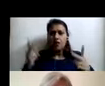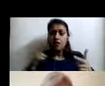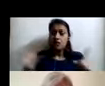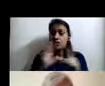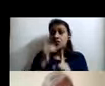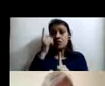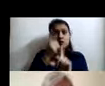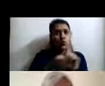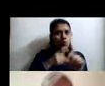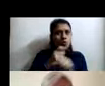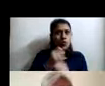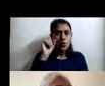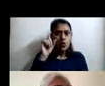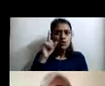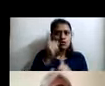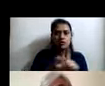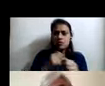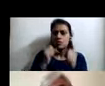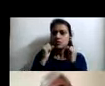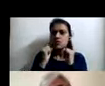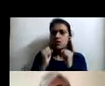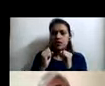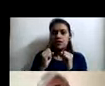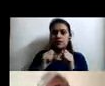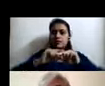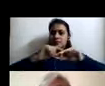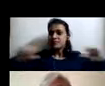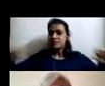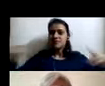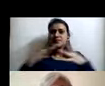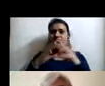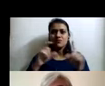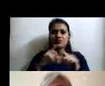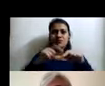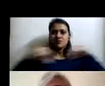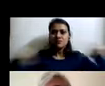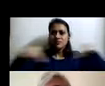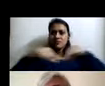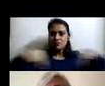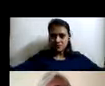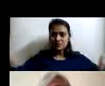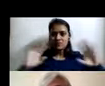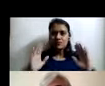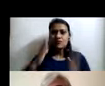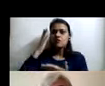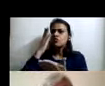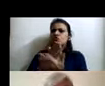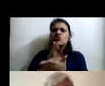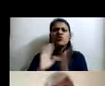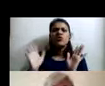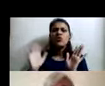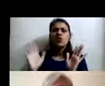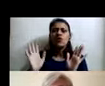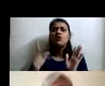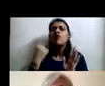challenge. where we were just trying to and, you know, these fences are simply, you know, notional. They're not there to stop anybody, but just to give an